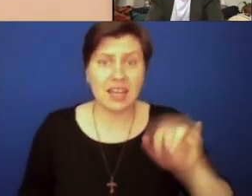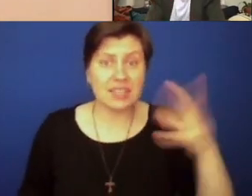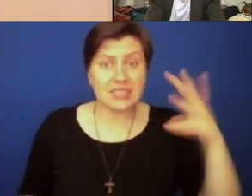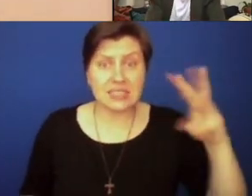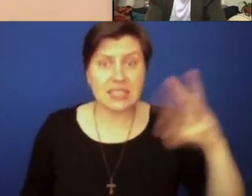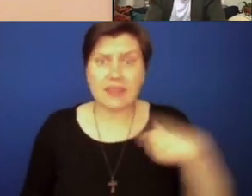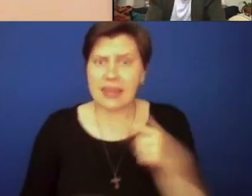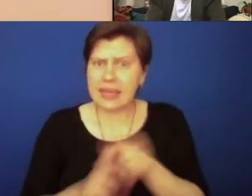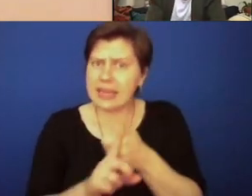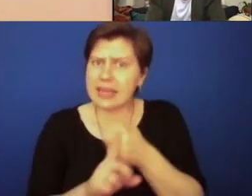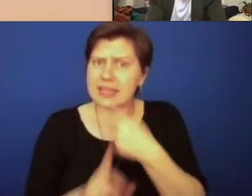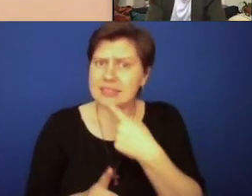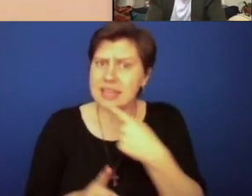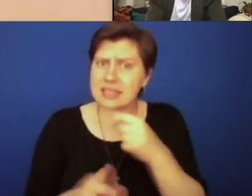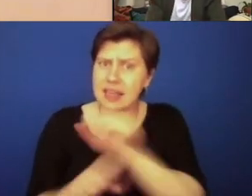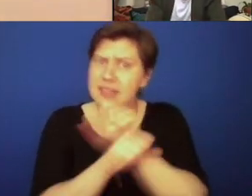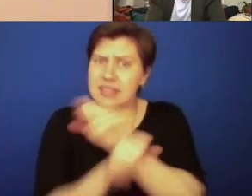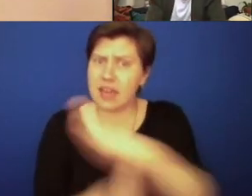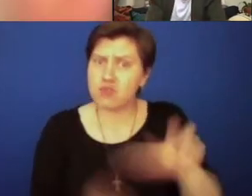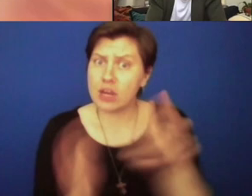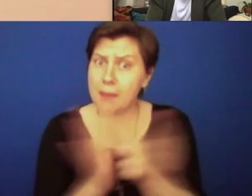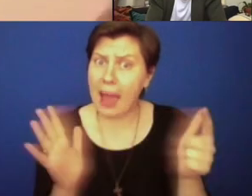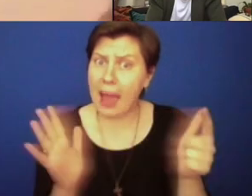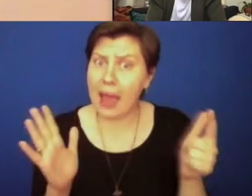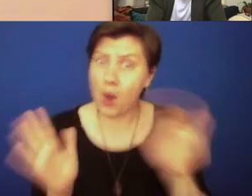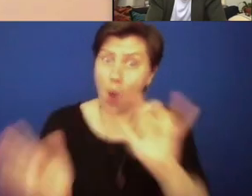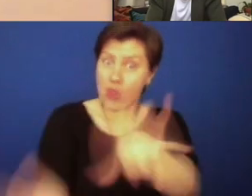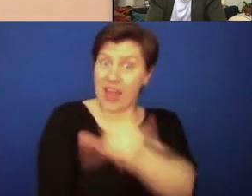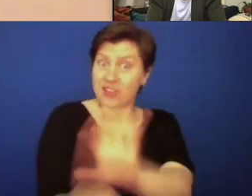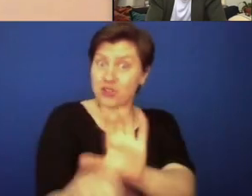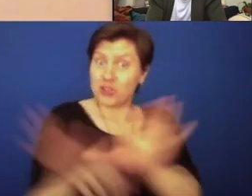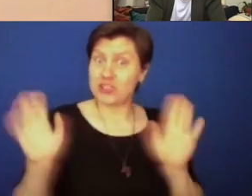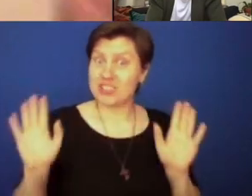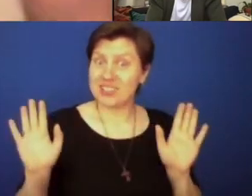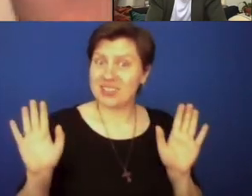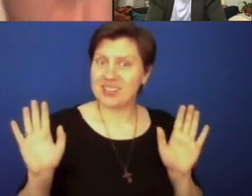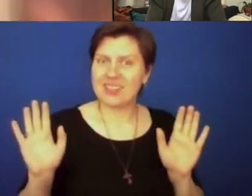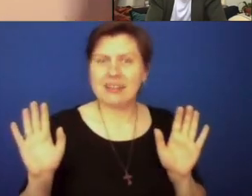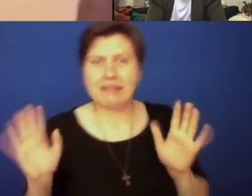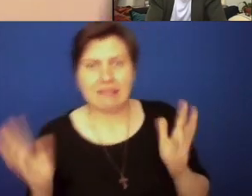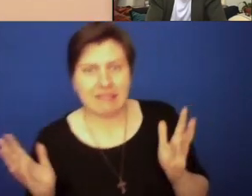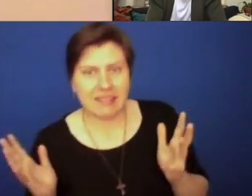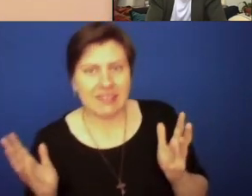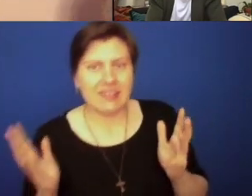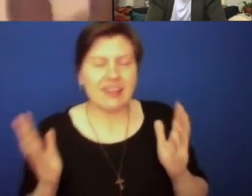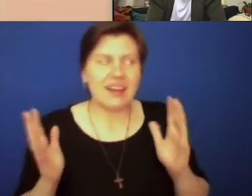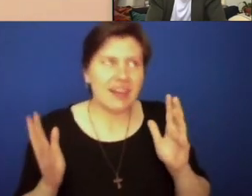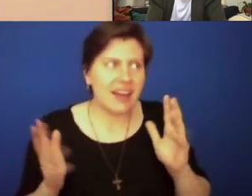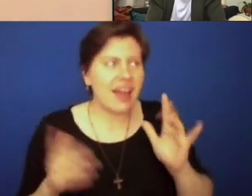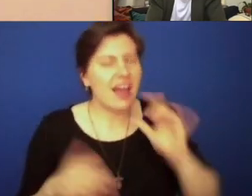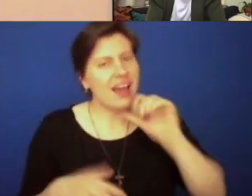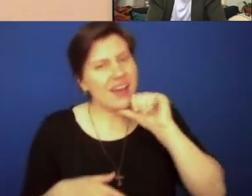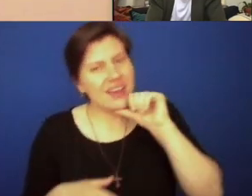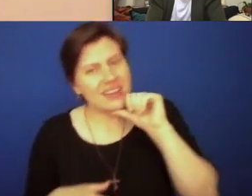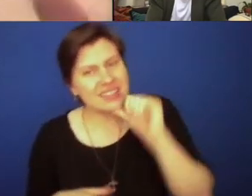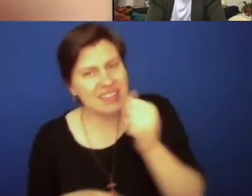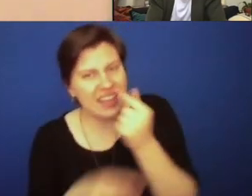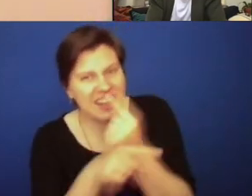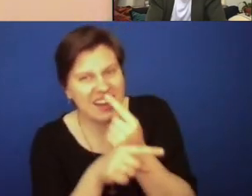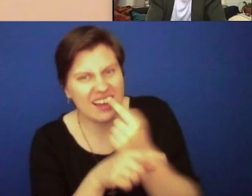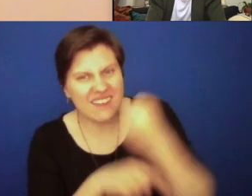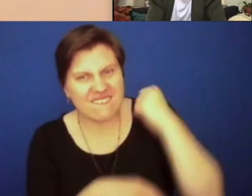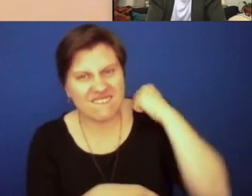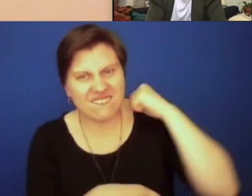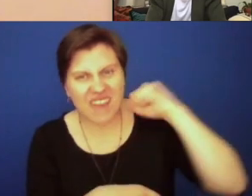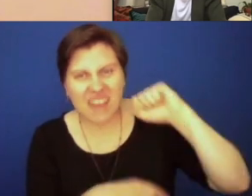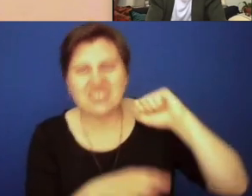condemns the slave trade in 1839. There is the church right there. And it's not that this is a sophisticated defense. For